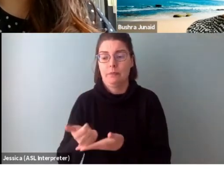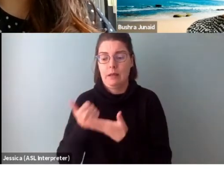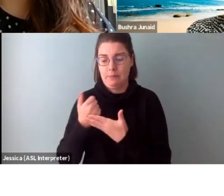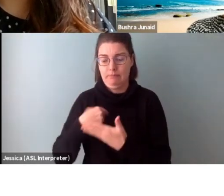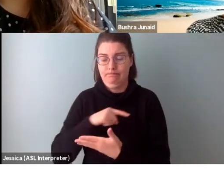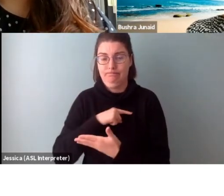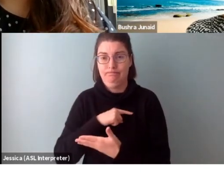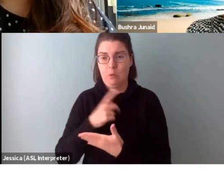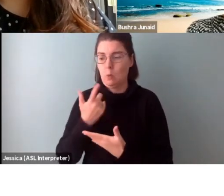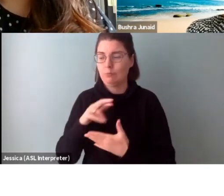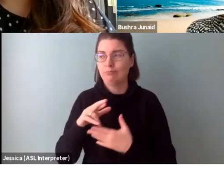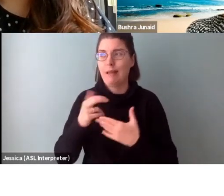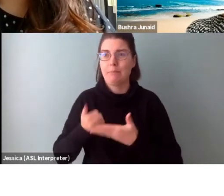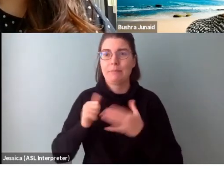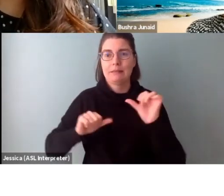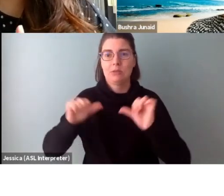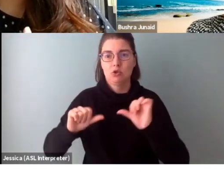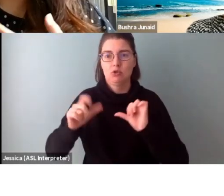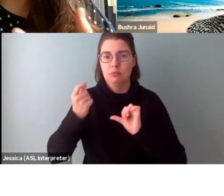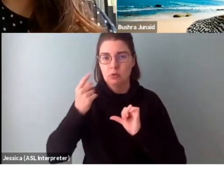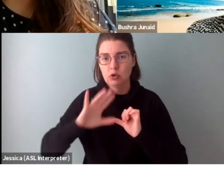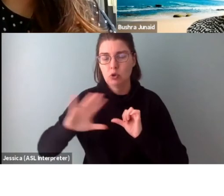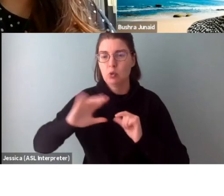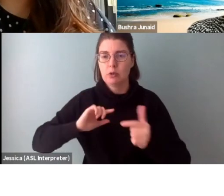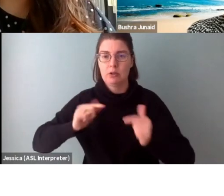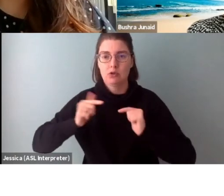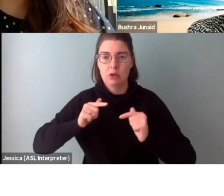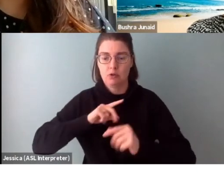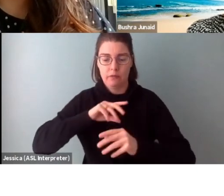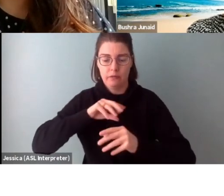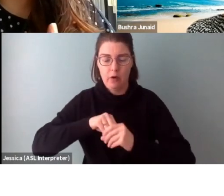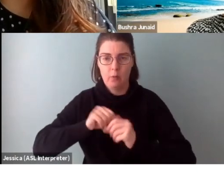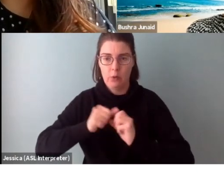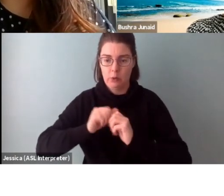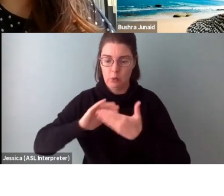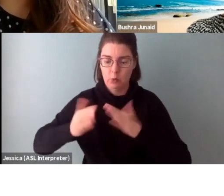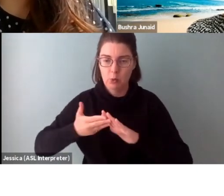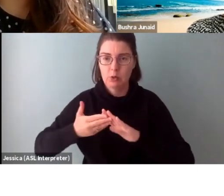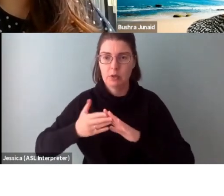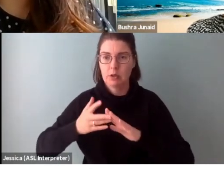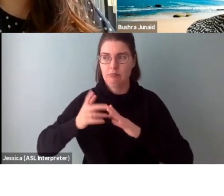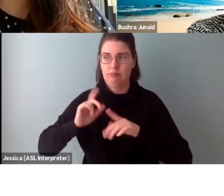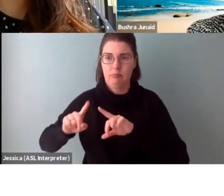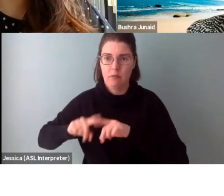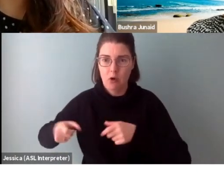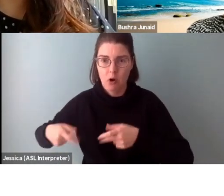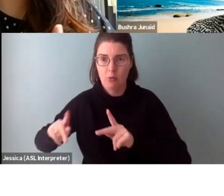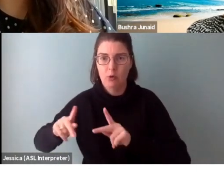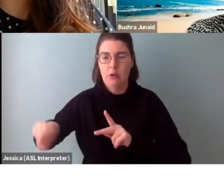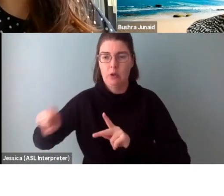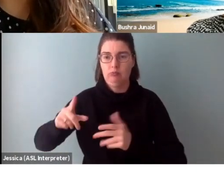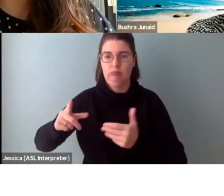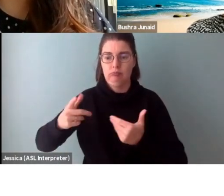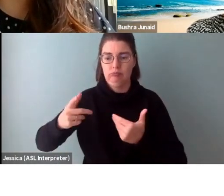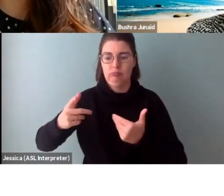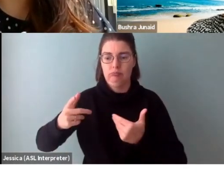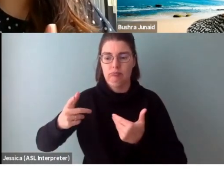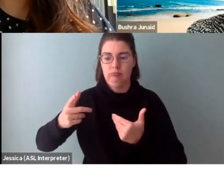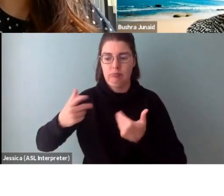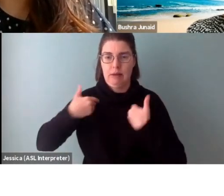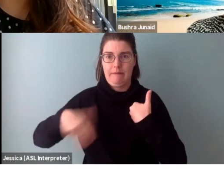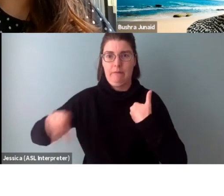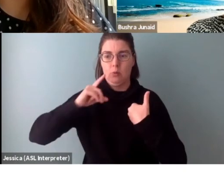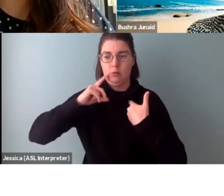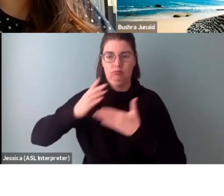your interaction or engagement with communities and opportunities that you've had to share your